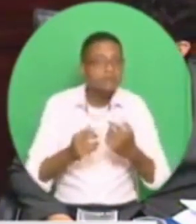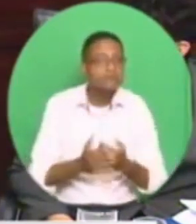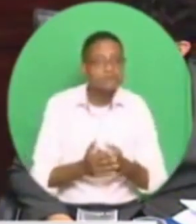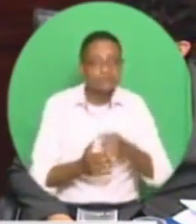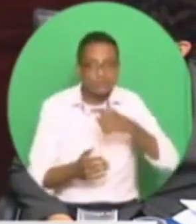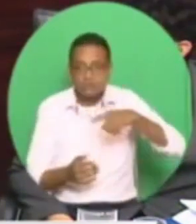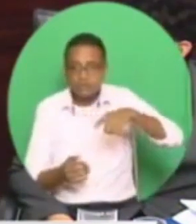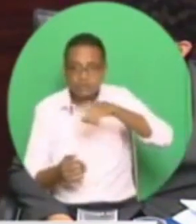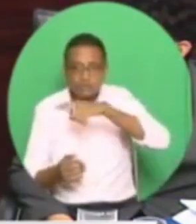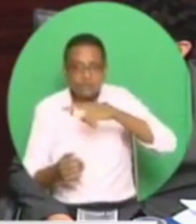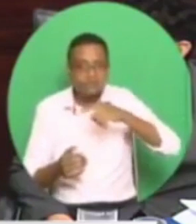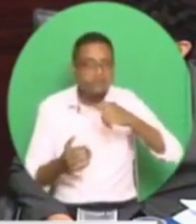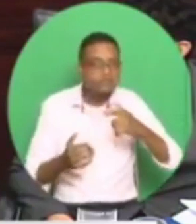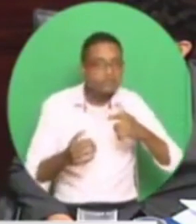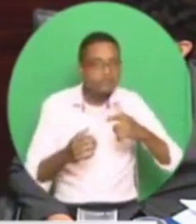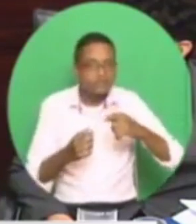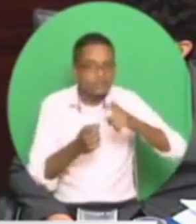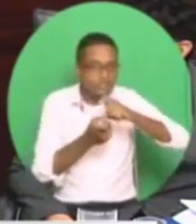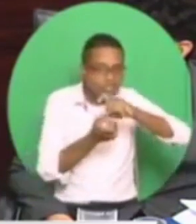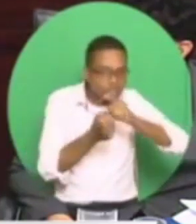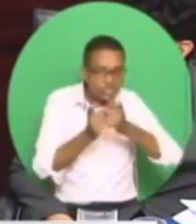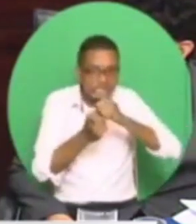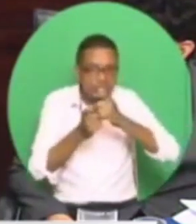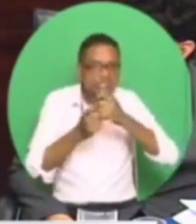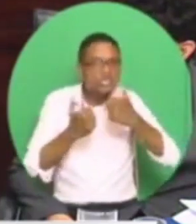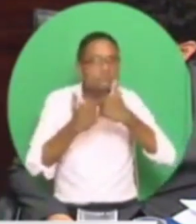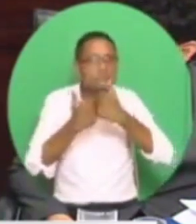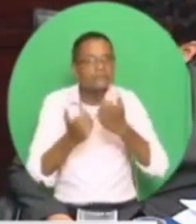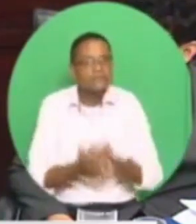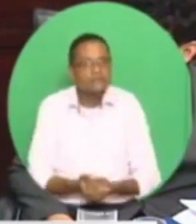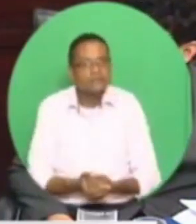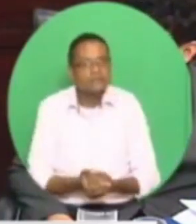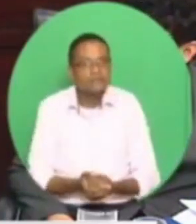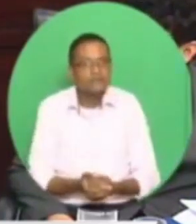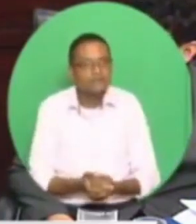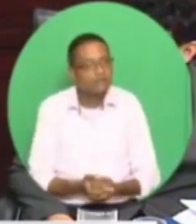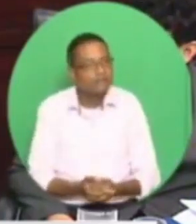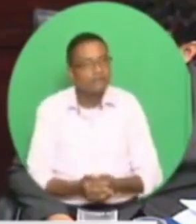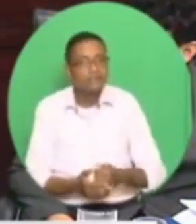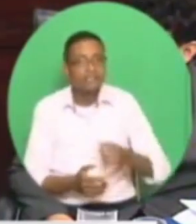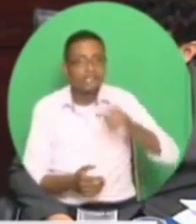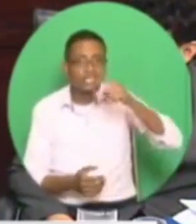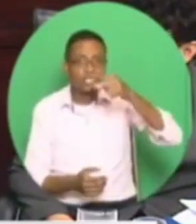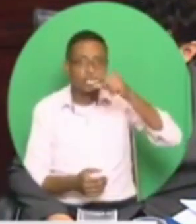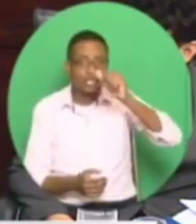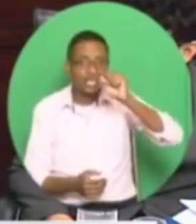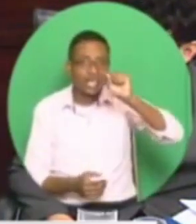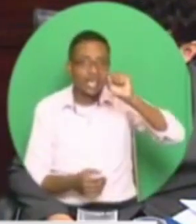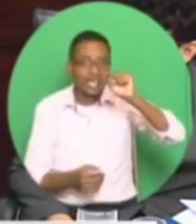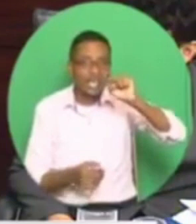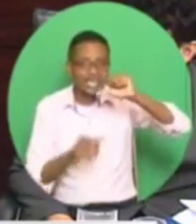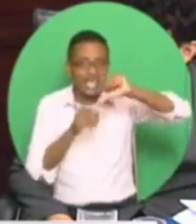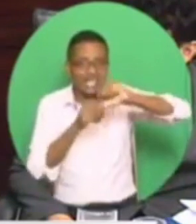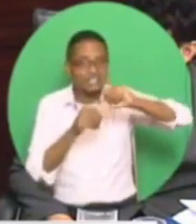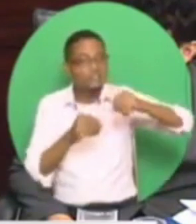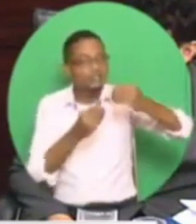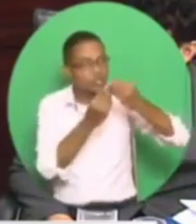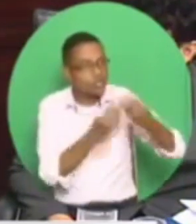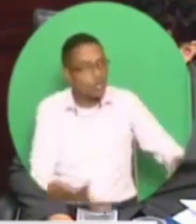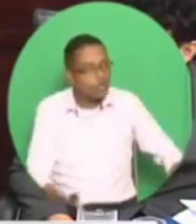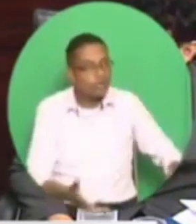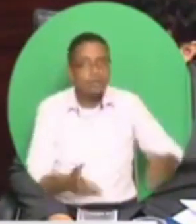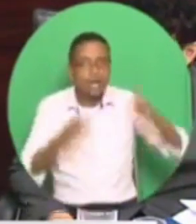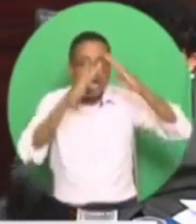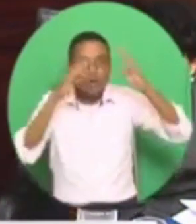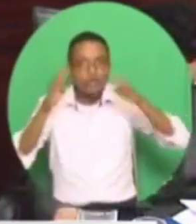Speaker. Dragon gas, gone. Sandals, gone. Housing, gone. And next